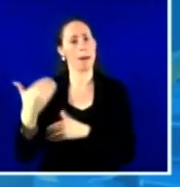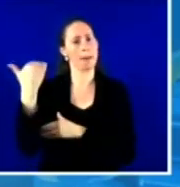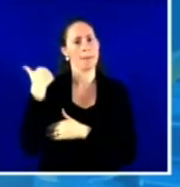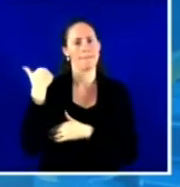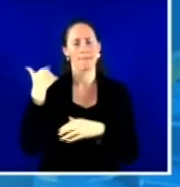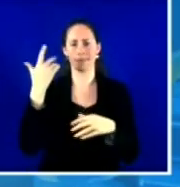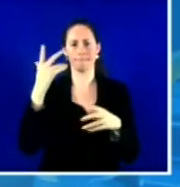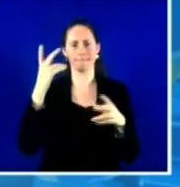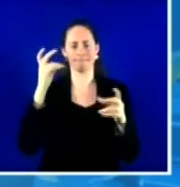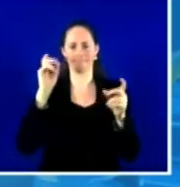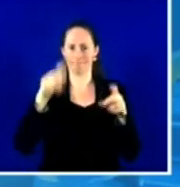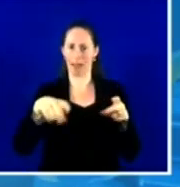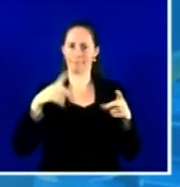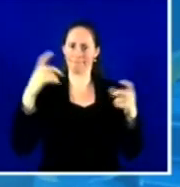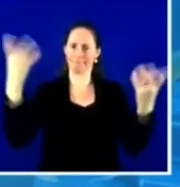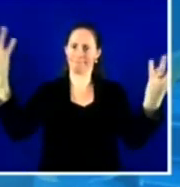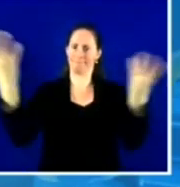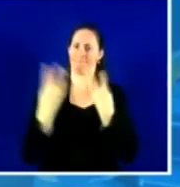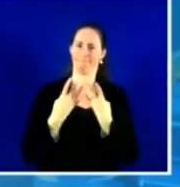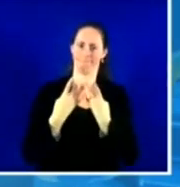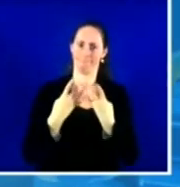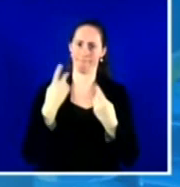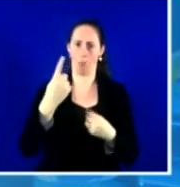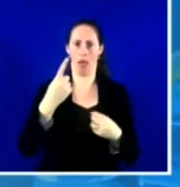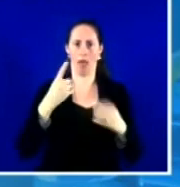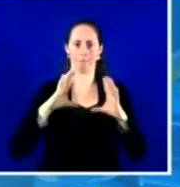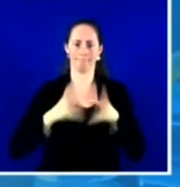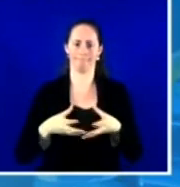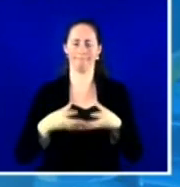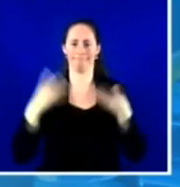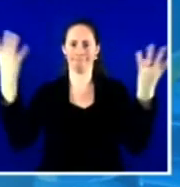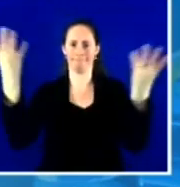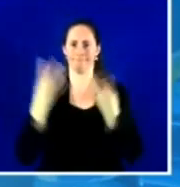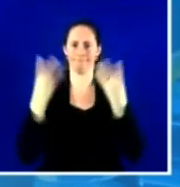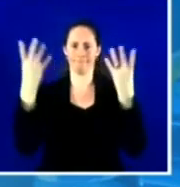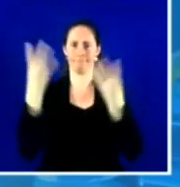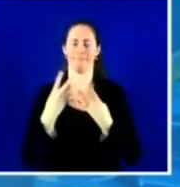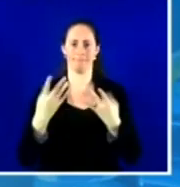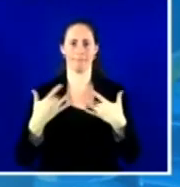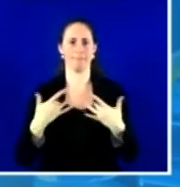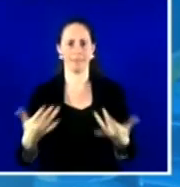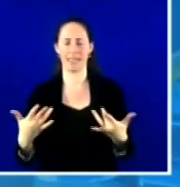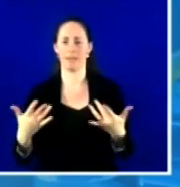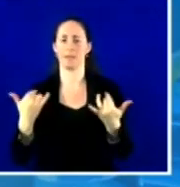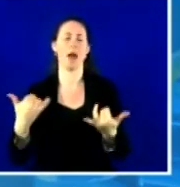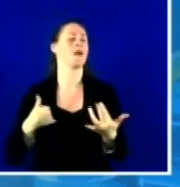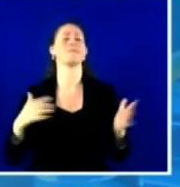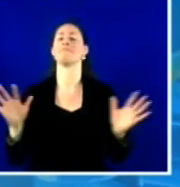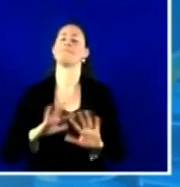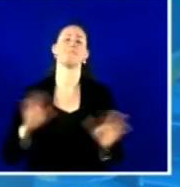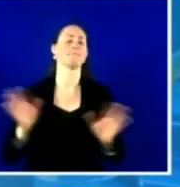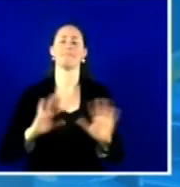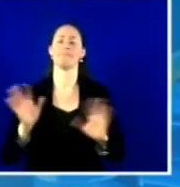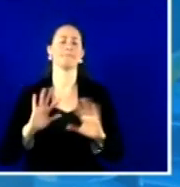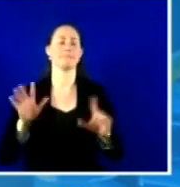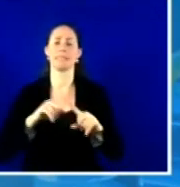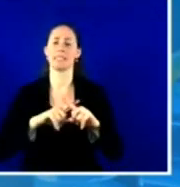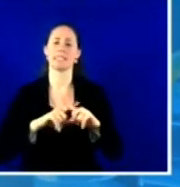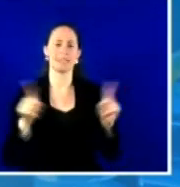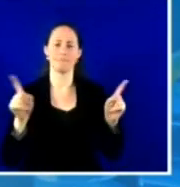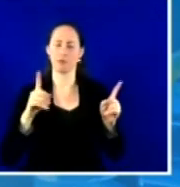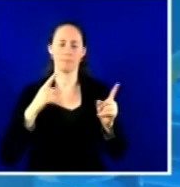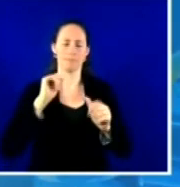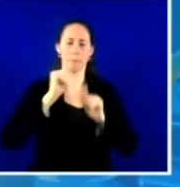approach to now using a far more decentralized, low volume clinics across our catchment areas.